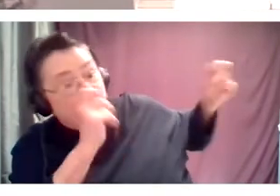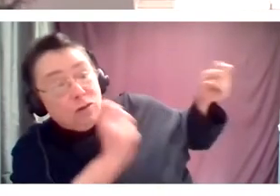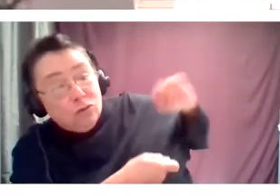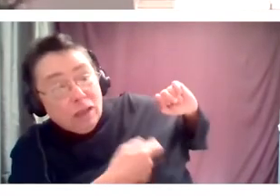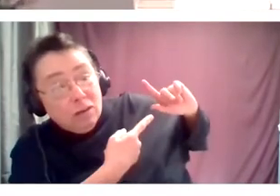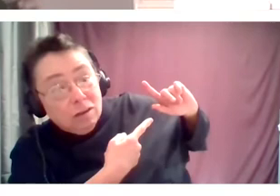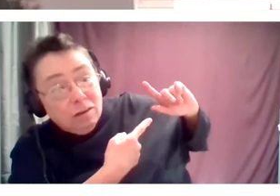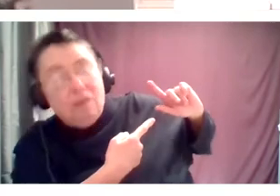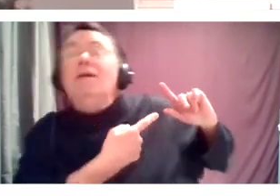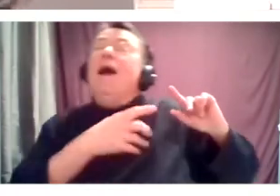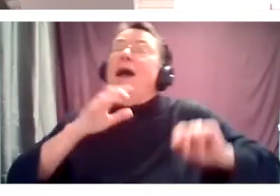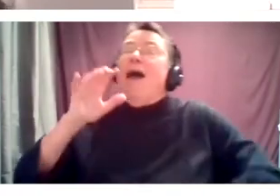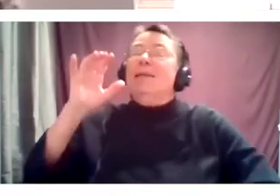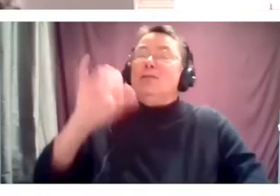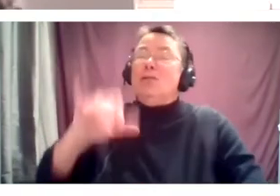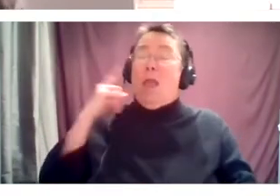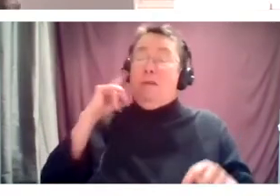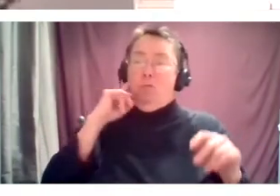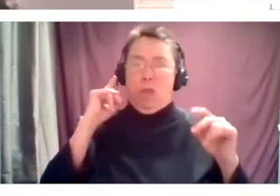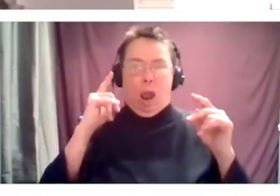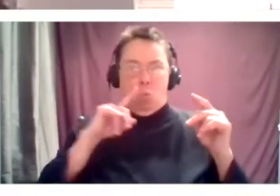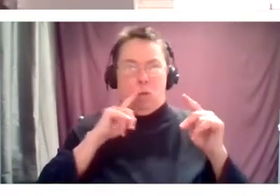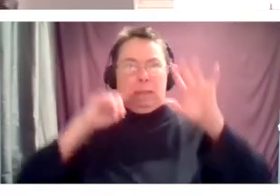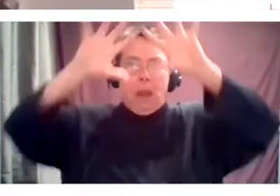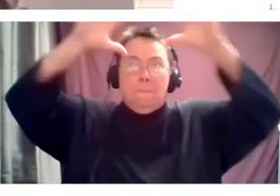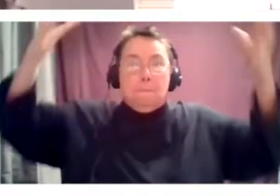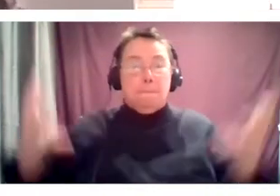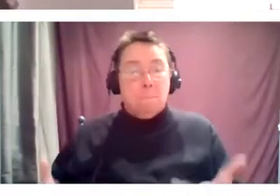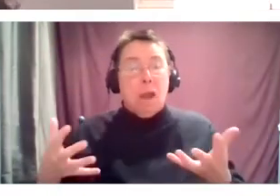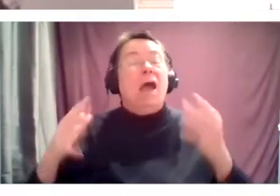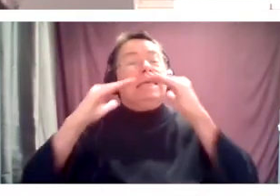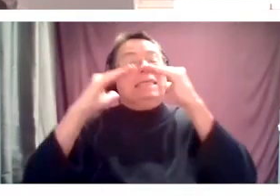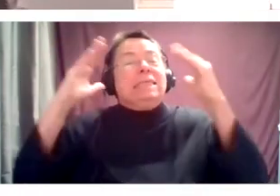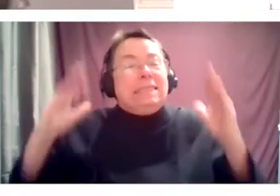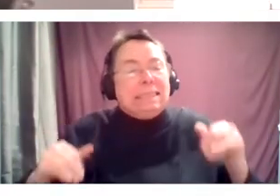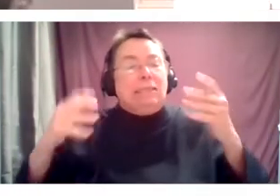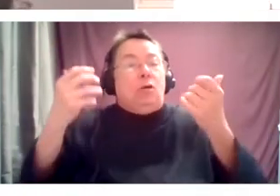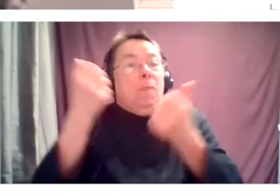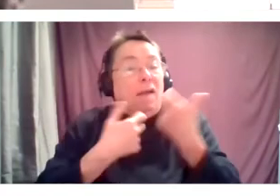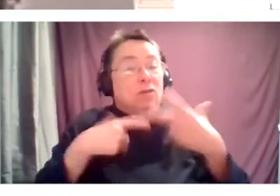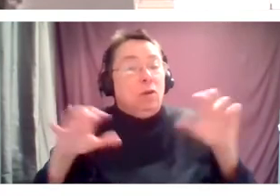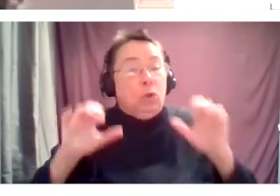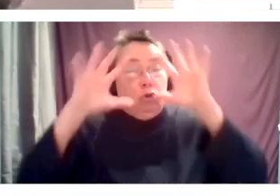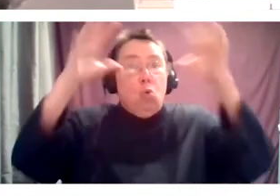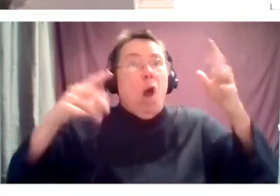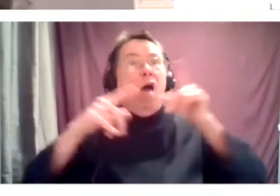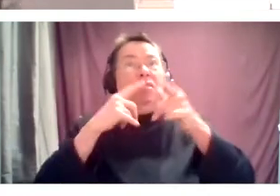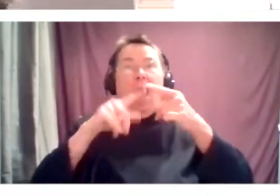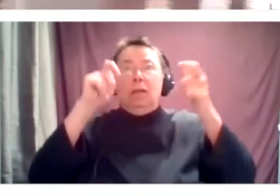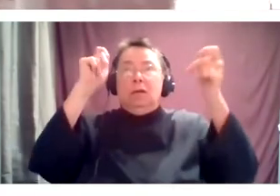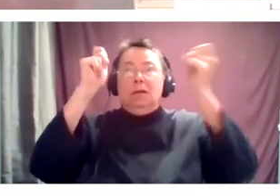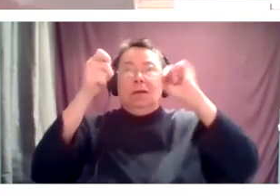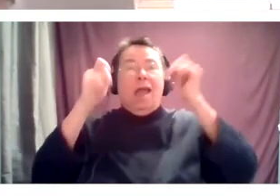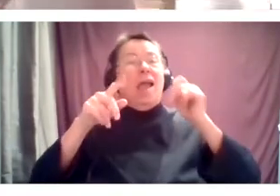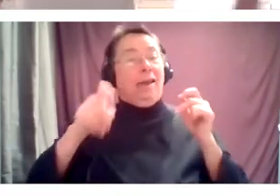relooking and rethinking systems and practices, right, it, it has to be bold, it,